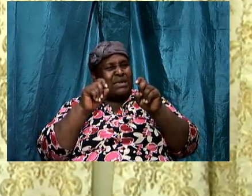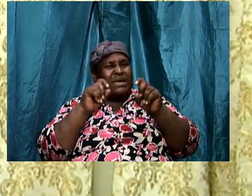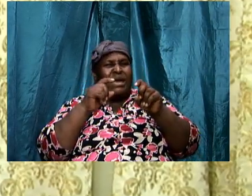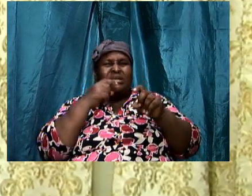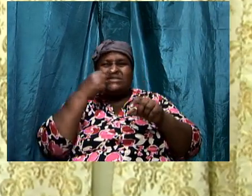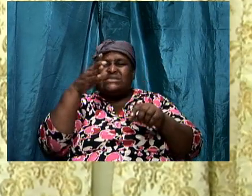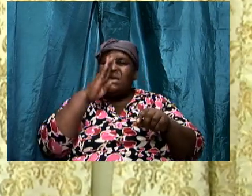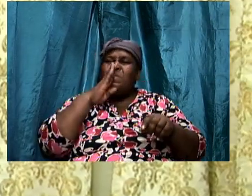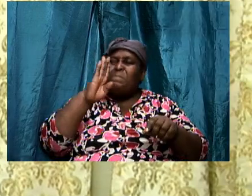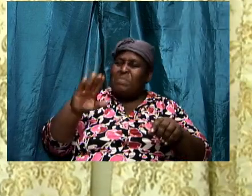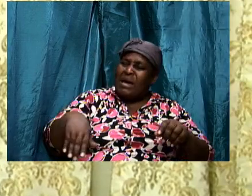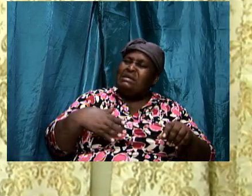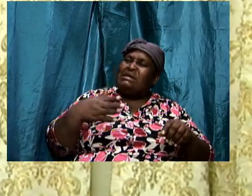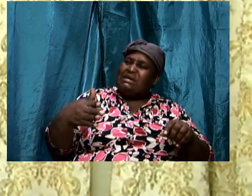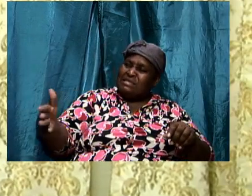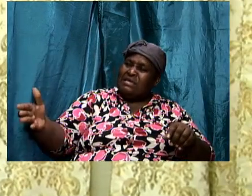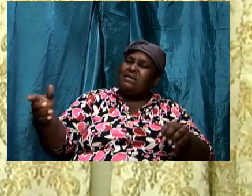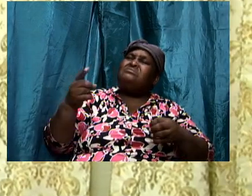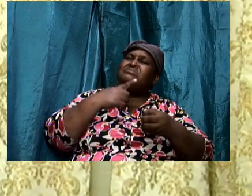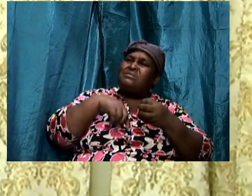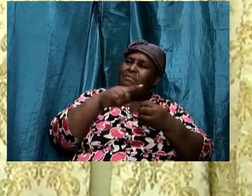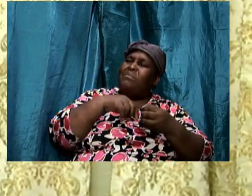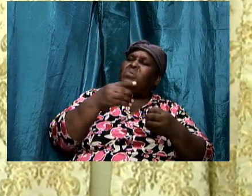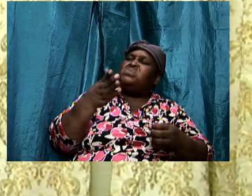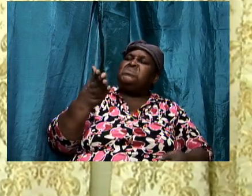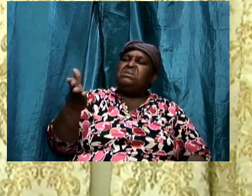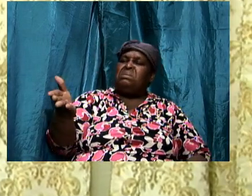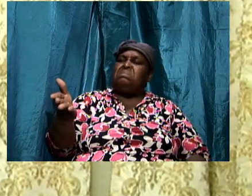and say why are you so holy holy